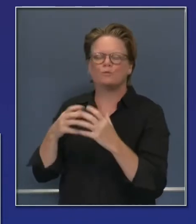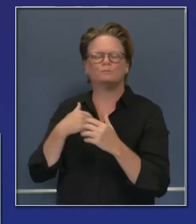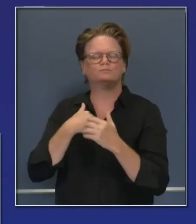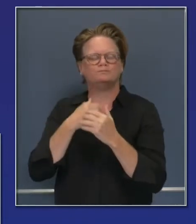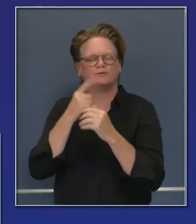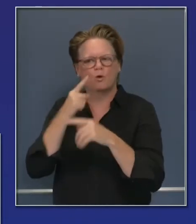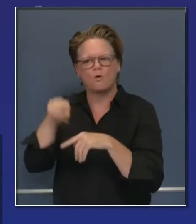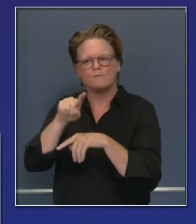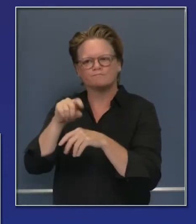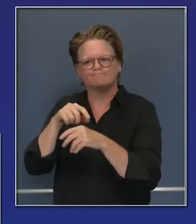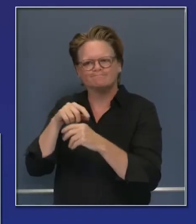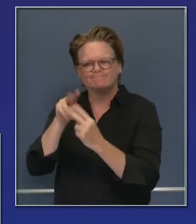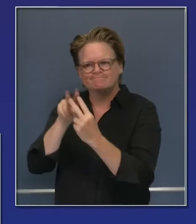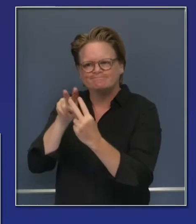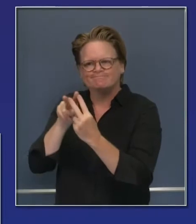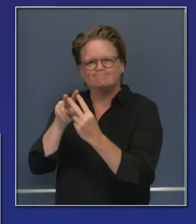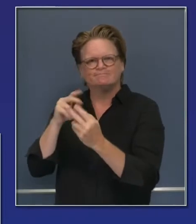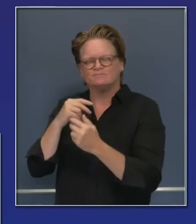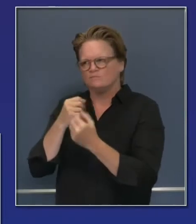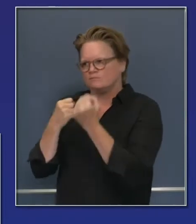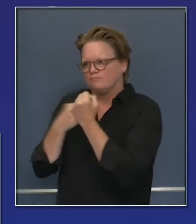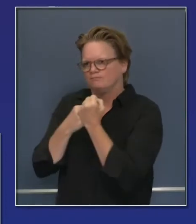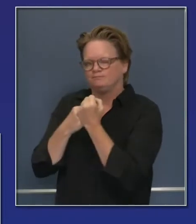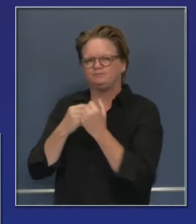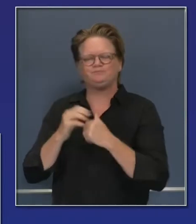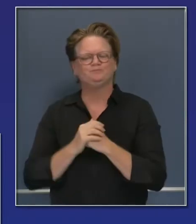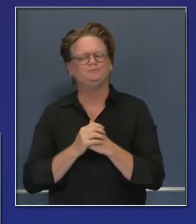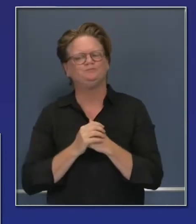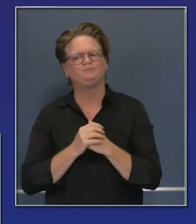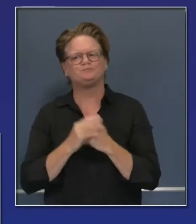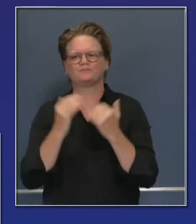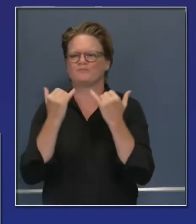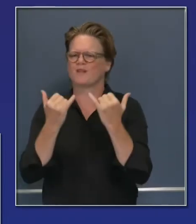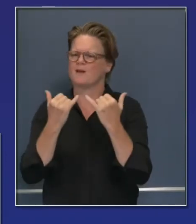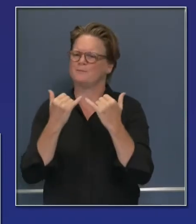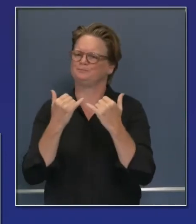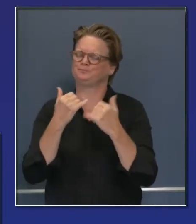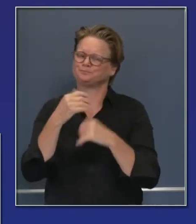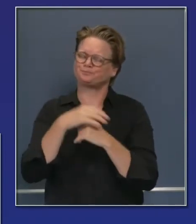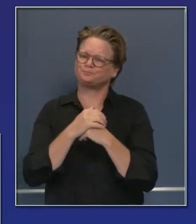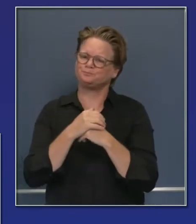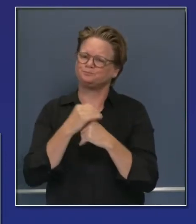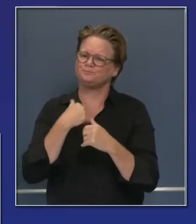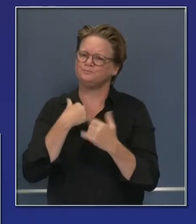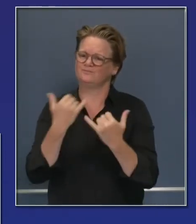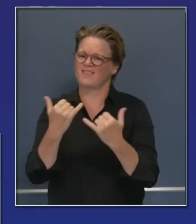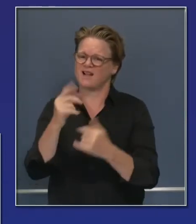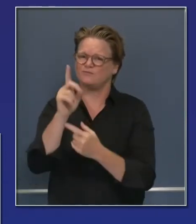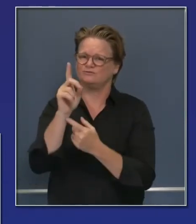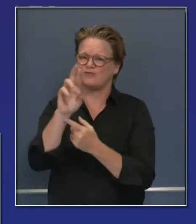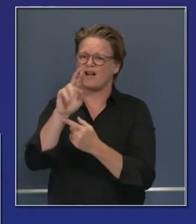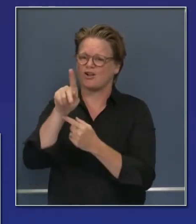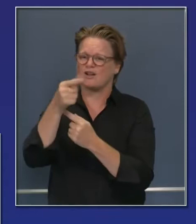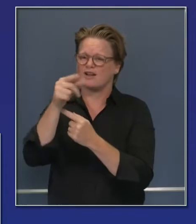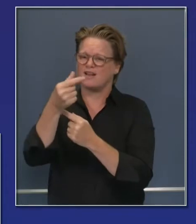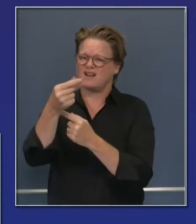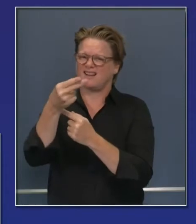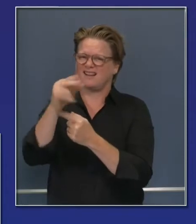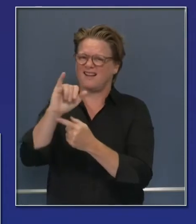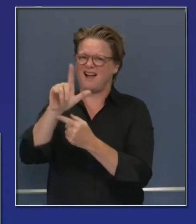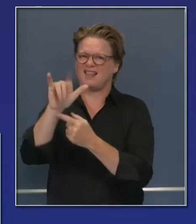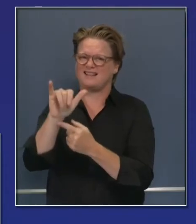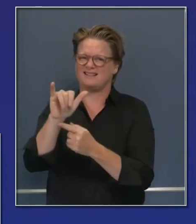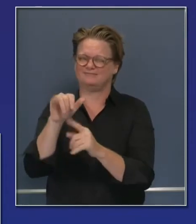space. With that, let me transition. Dr. Galley, thank you as well. Of course, he'll be available for questions